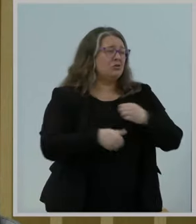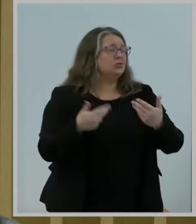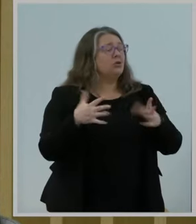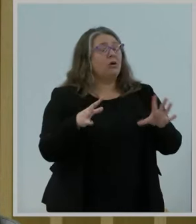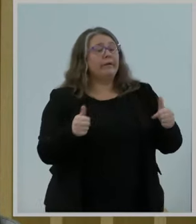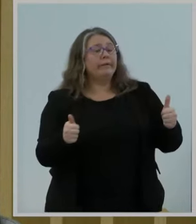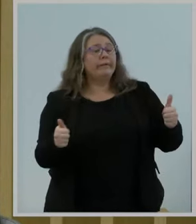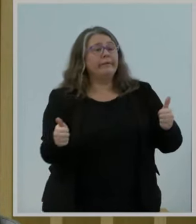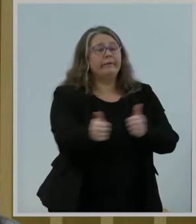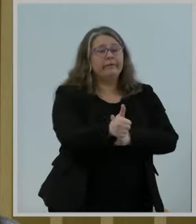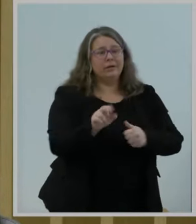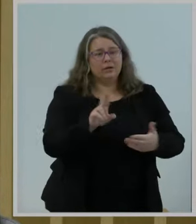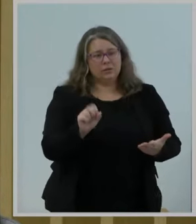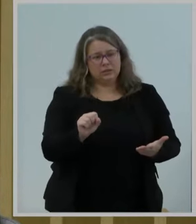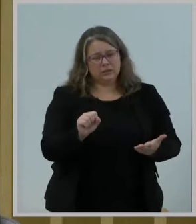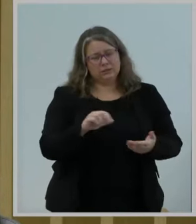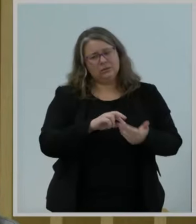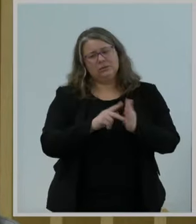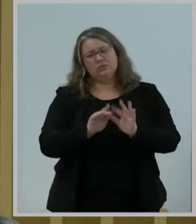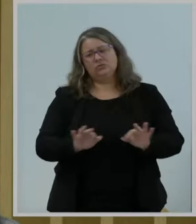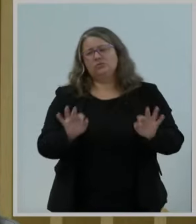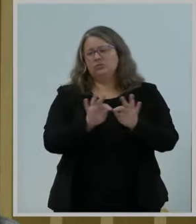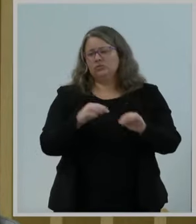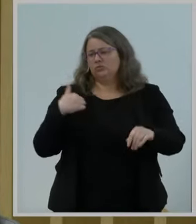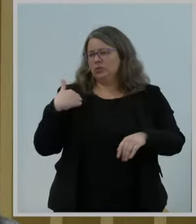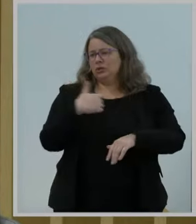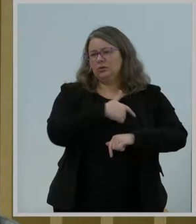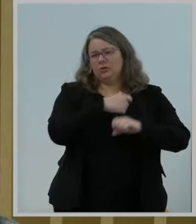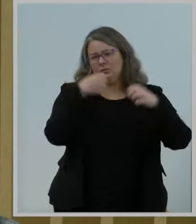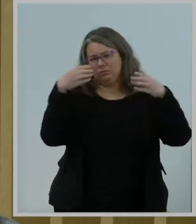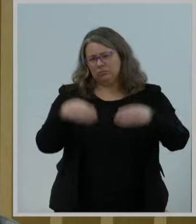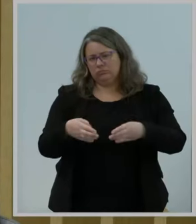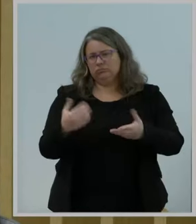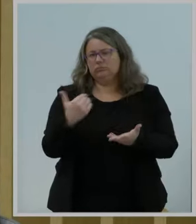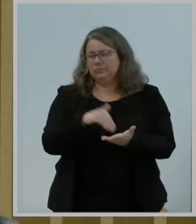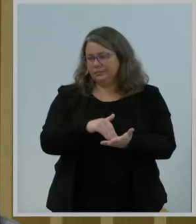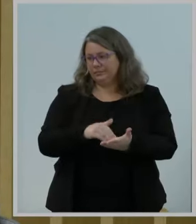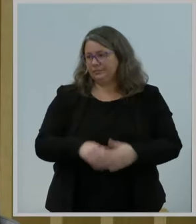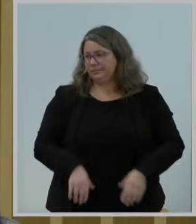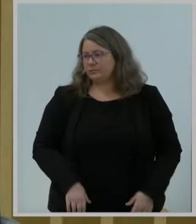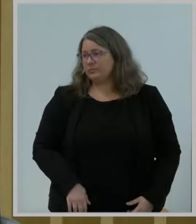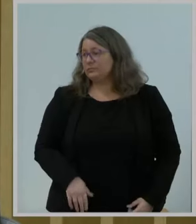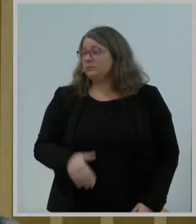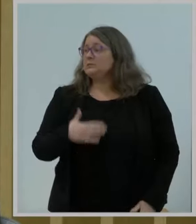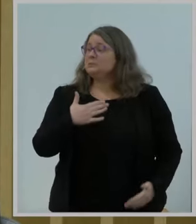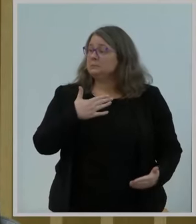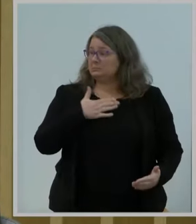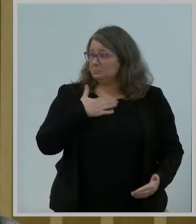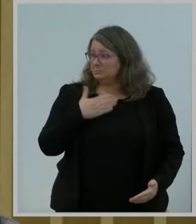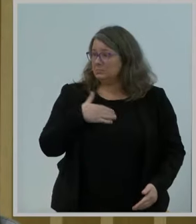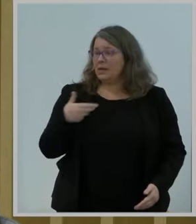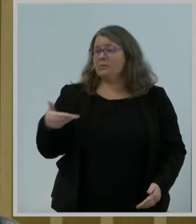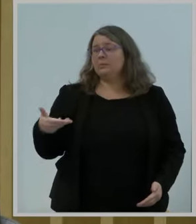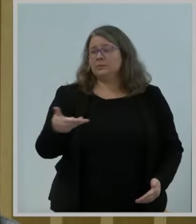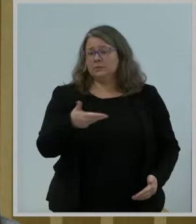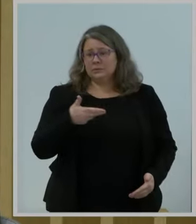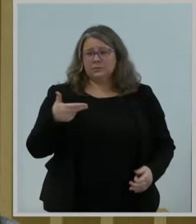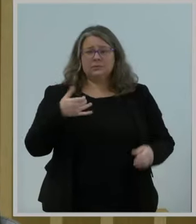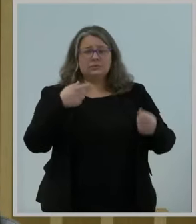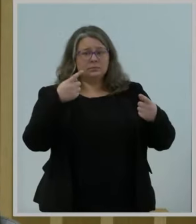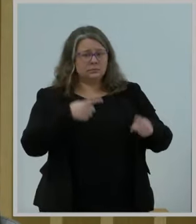on wireless. Now, I'm very glad that we are unanimous in taking action today